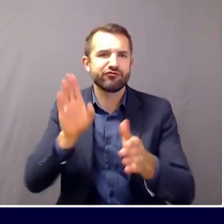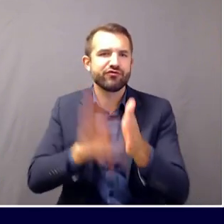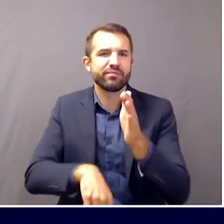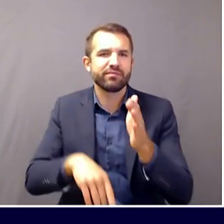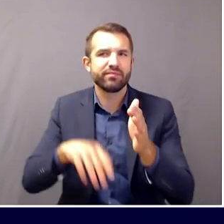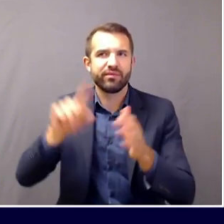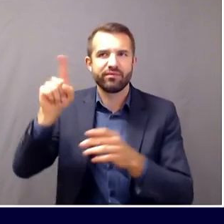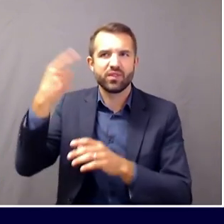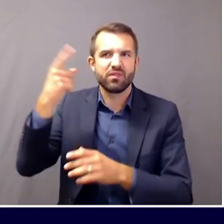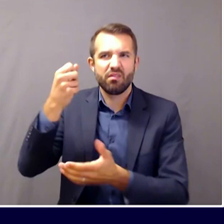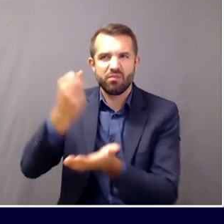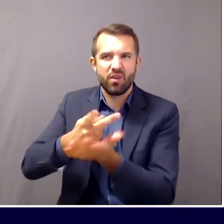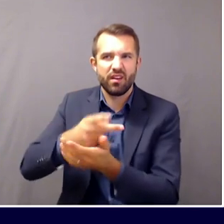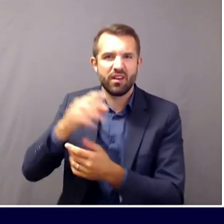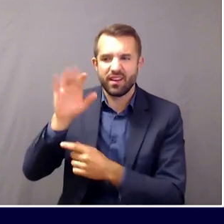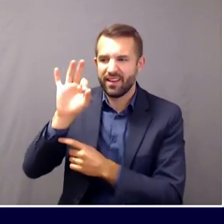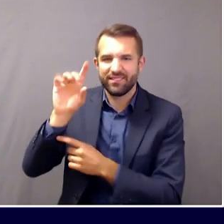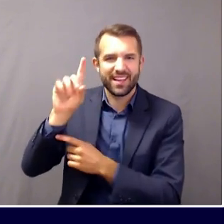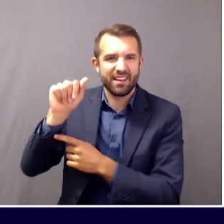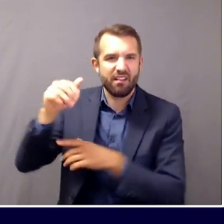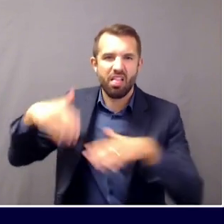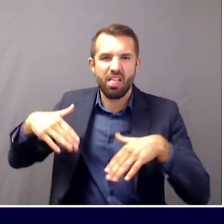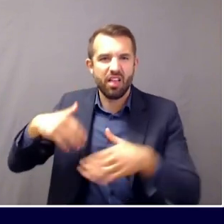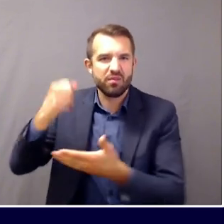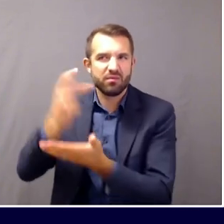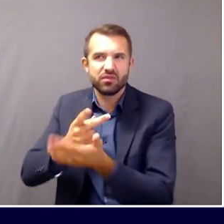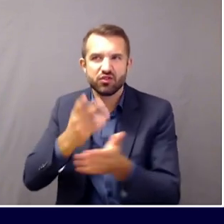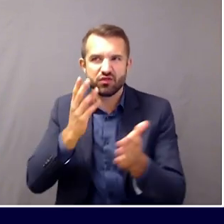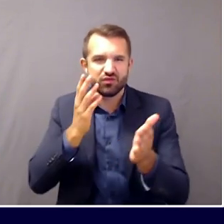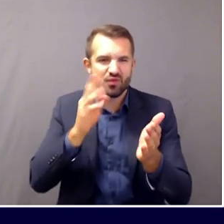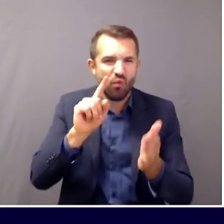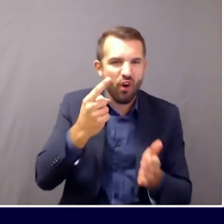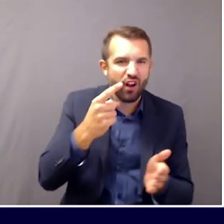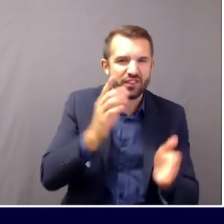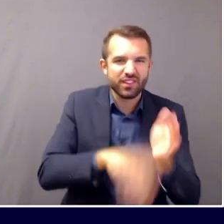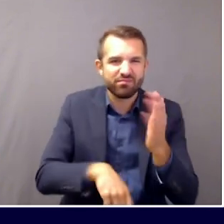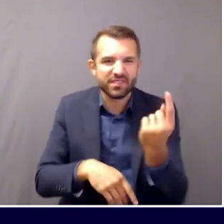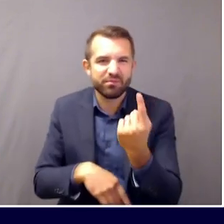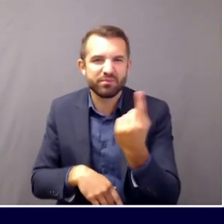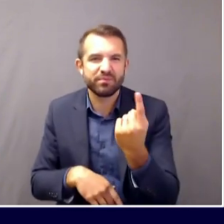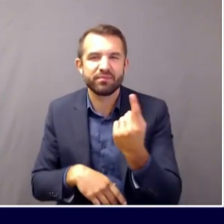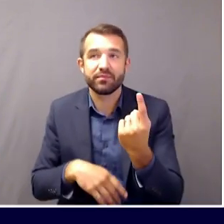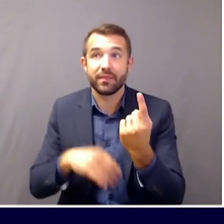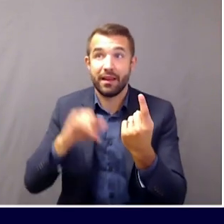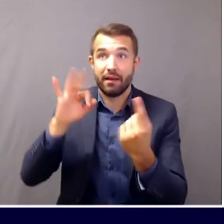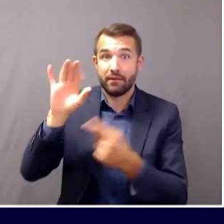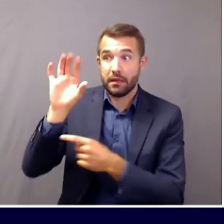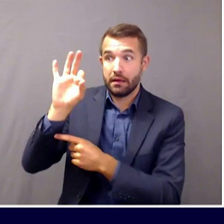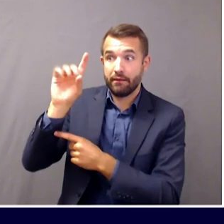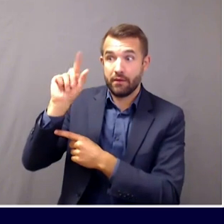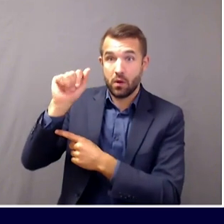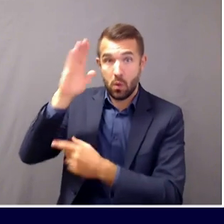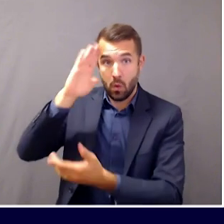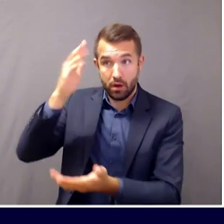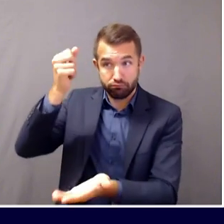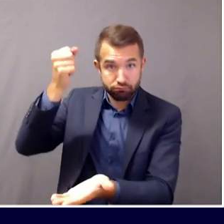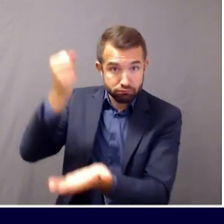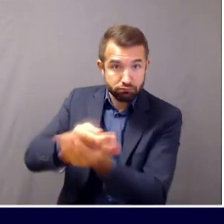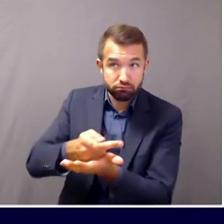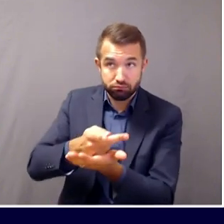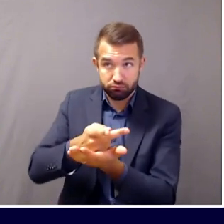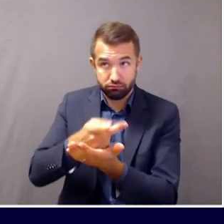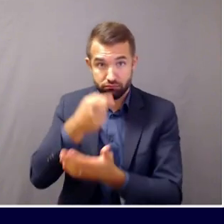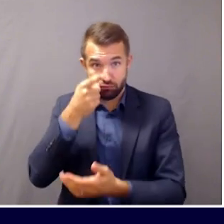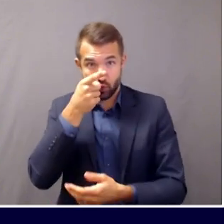Considering the low virus prevalence in Maine, do you still, if those are approved by the FDA, do you still see those as having a role in